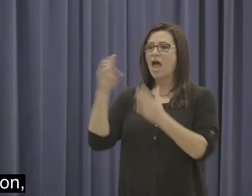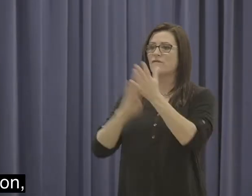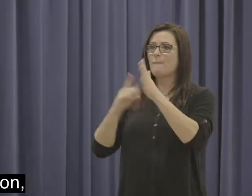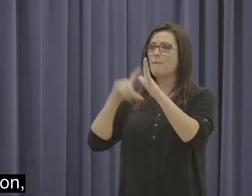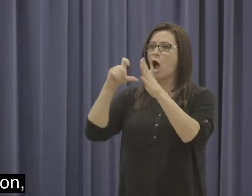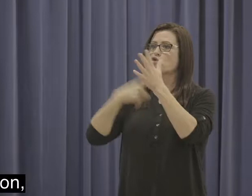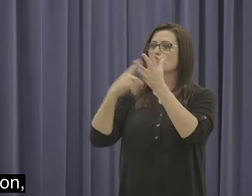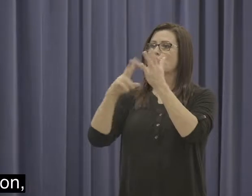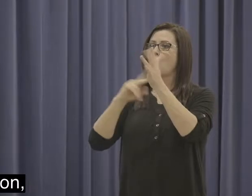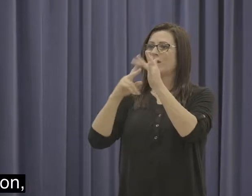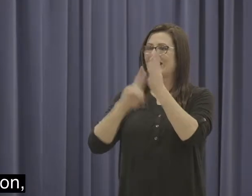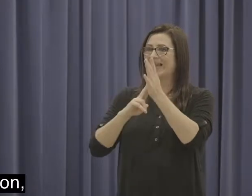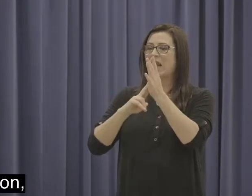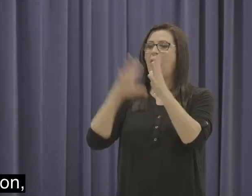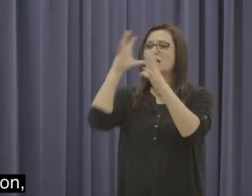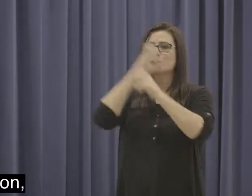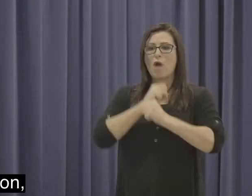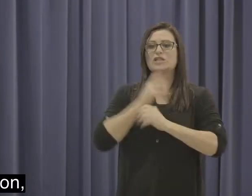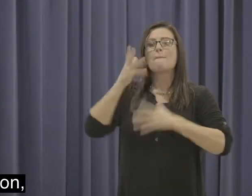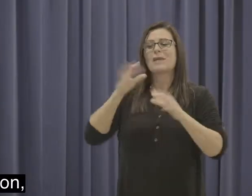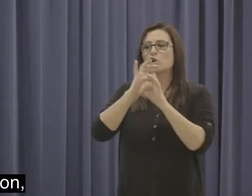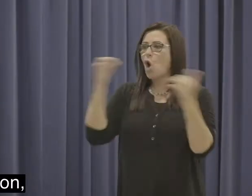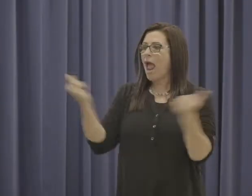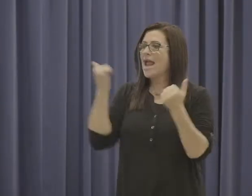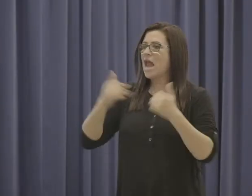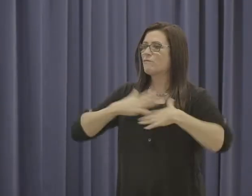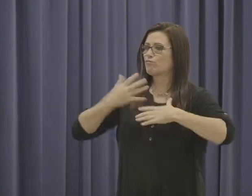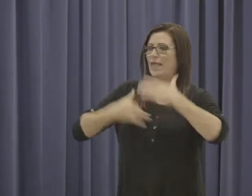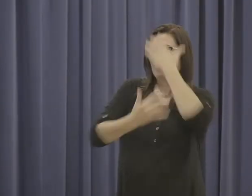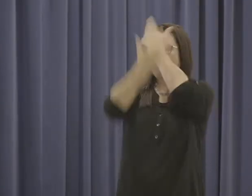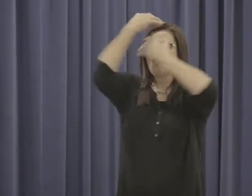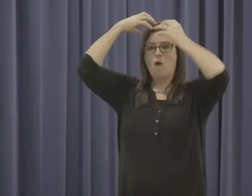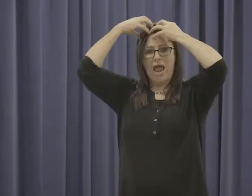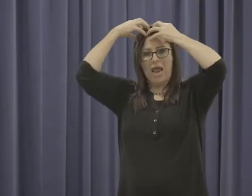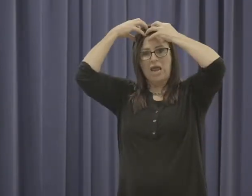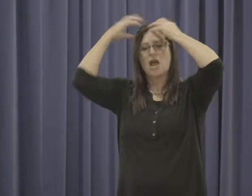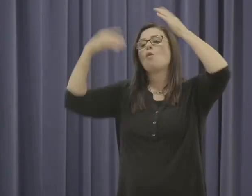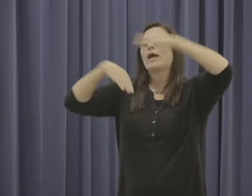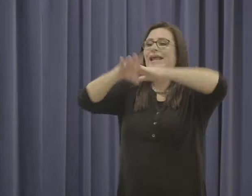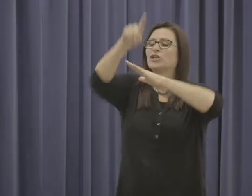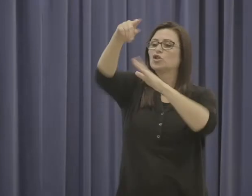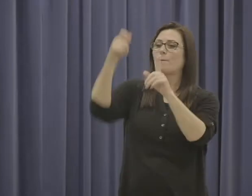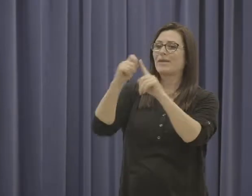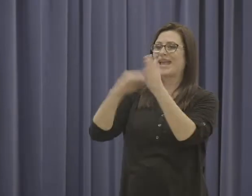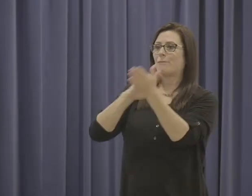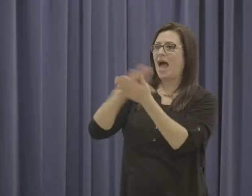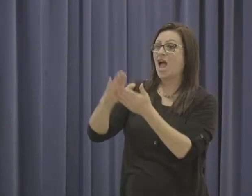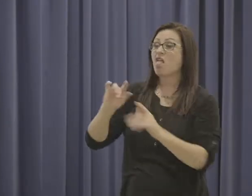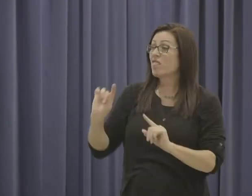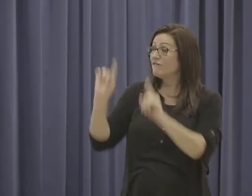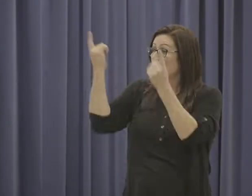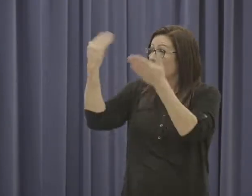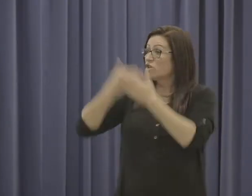He had myconium aspiration, lack of oxygen to the brain and was sent to Princess Margaret Hospital where he had three